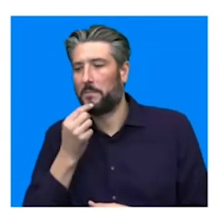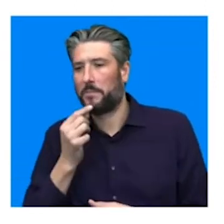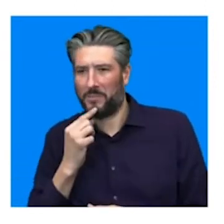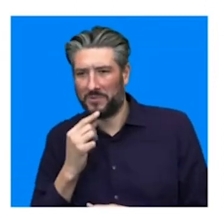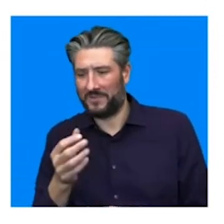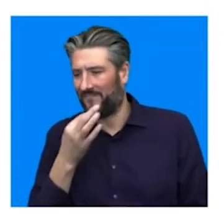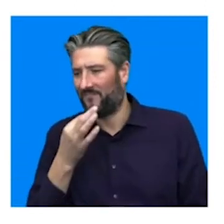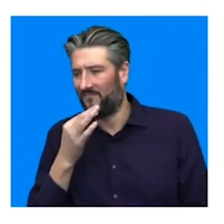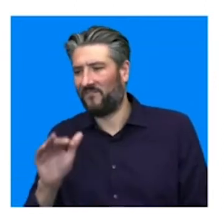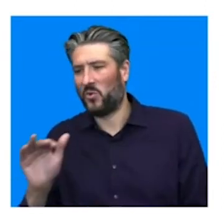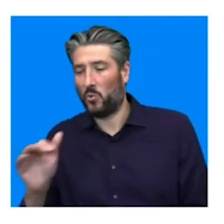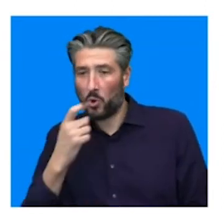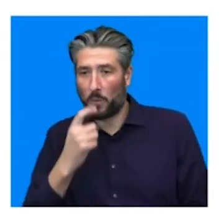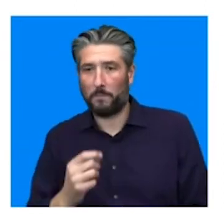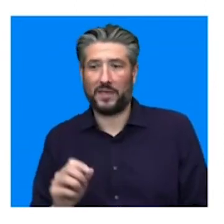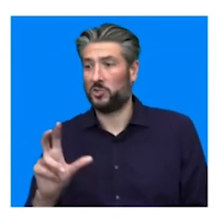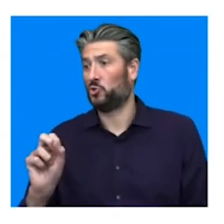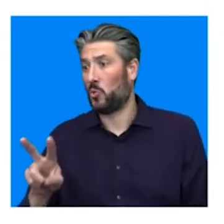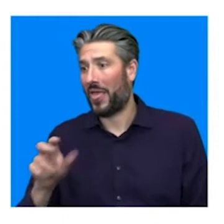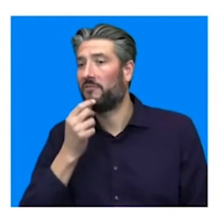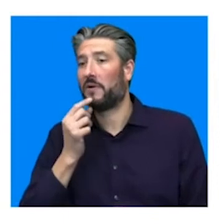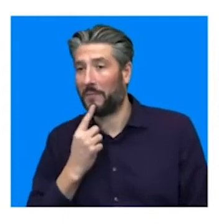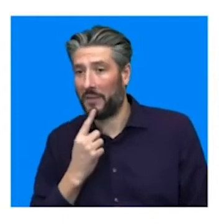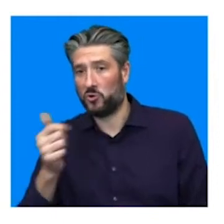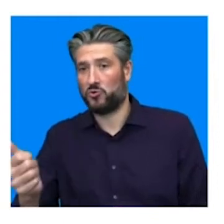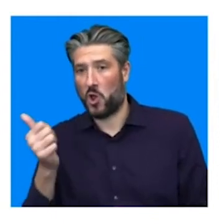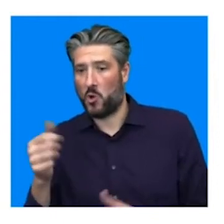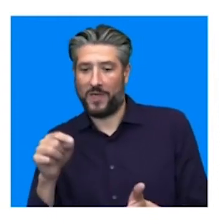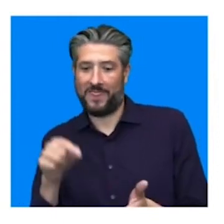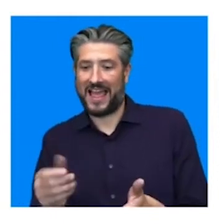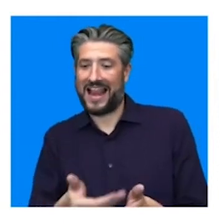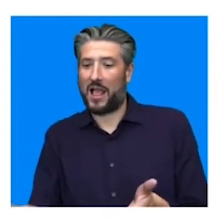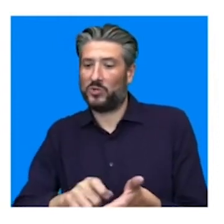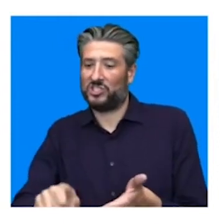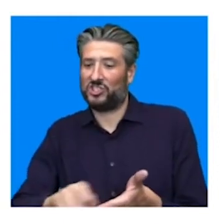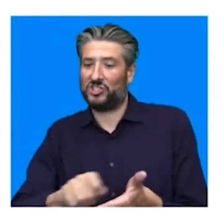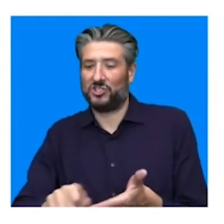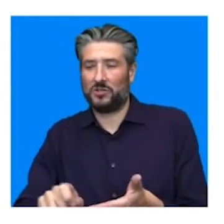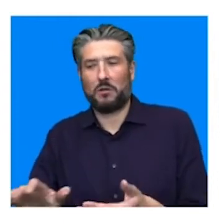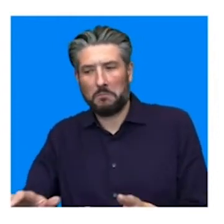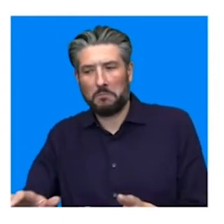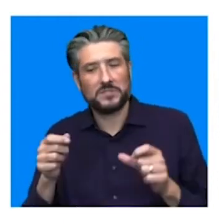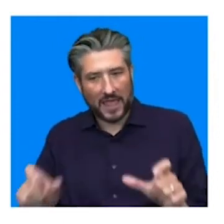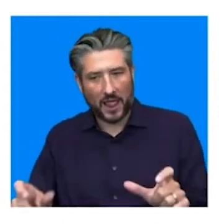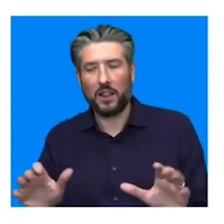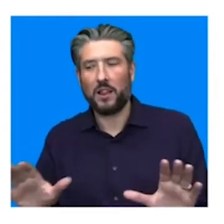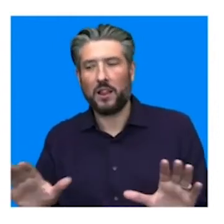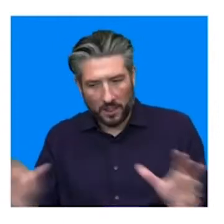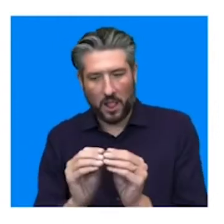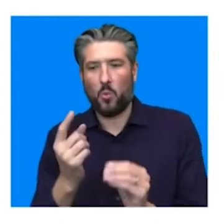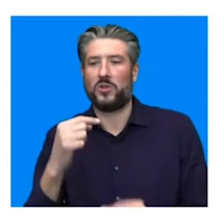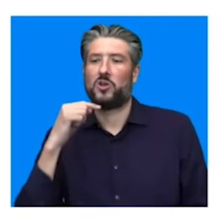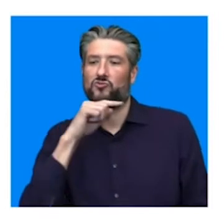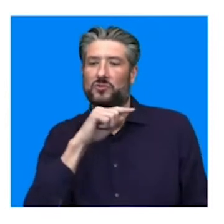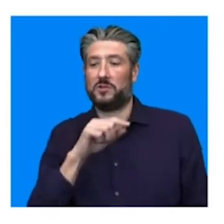a dozen speakers who can still read and write a specific writing system. But nonetheless, they are alive